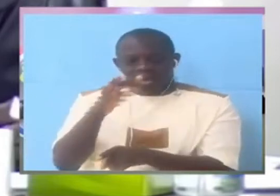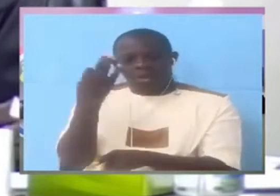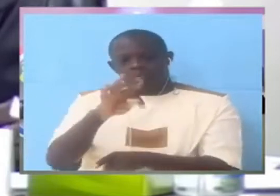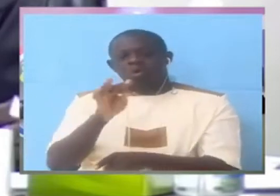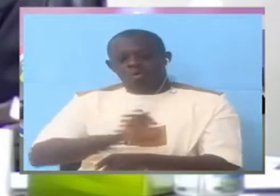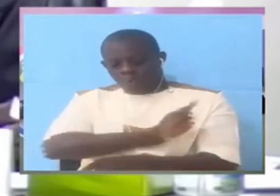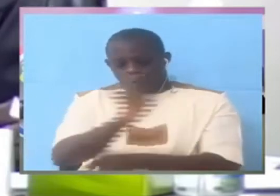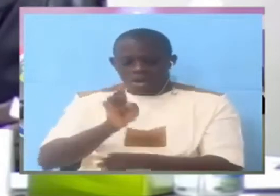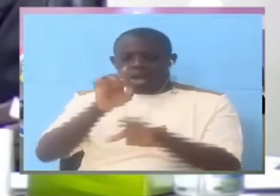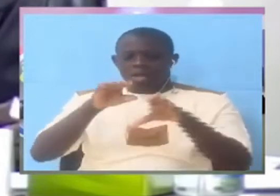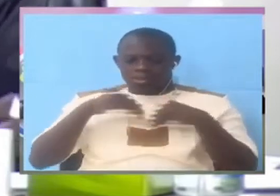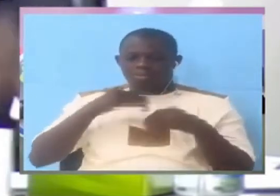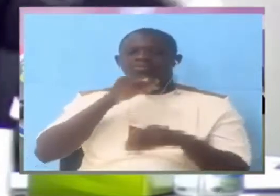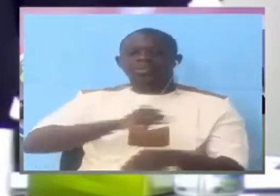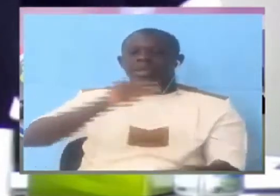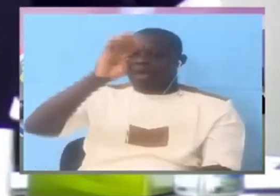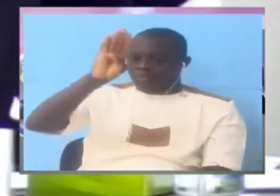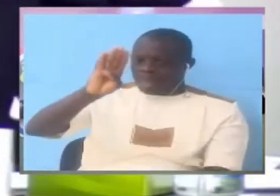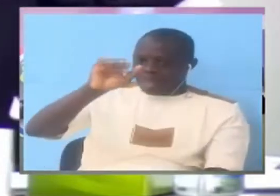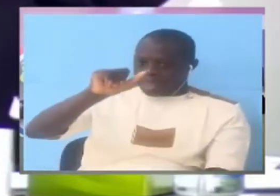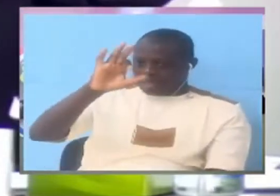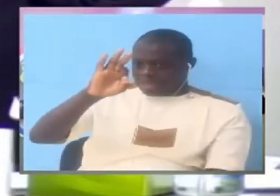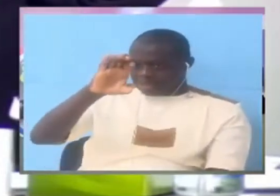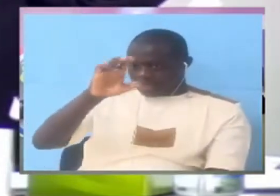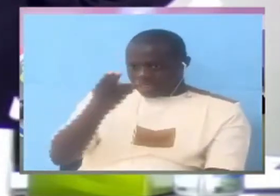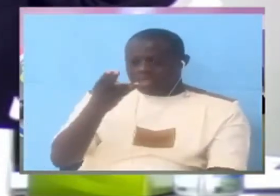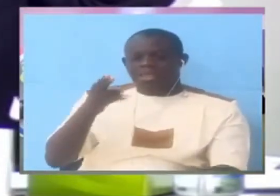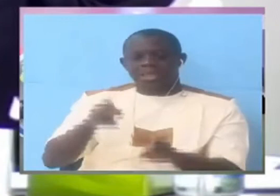that Mr. Batchi Samba Jalo has six senses.